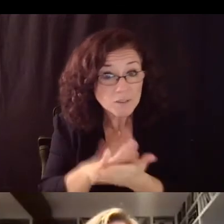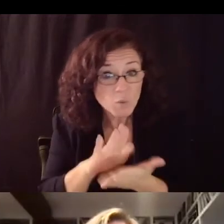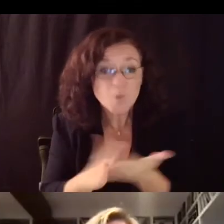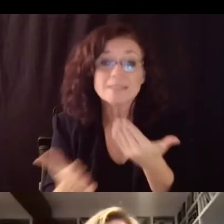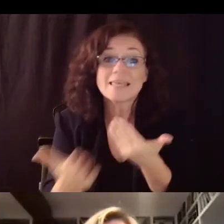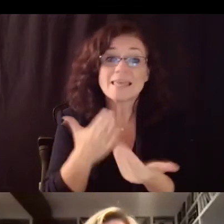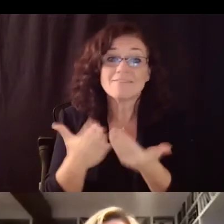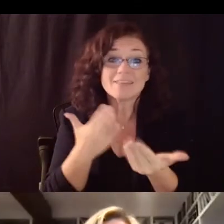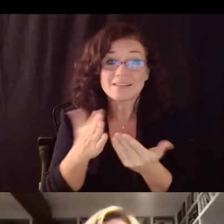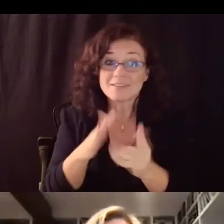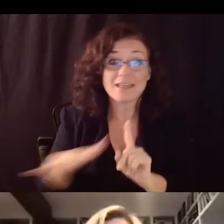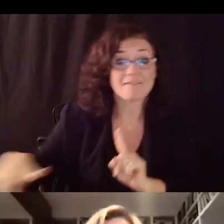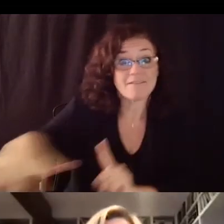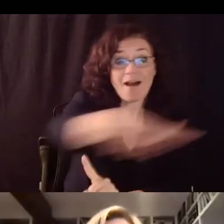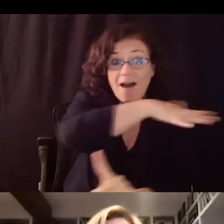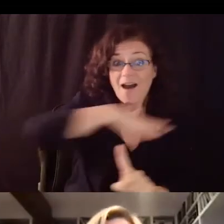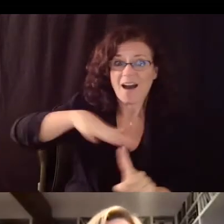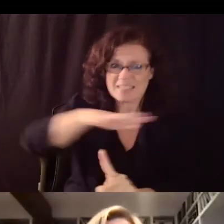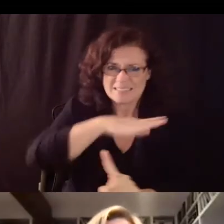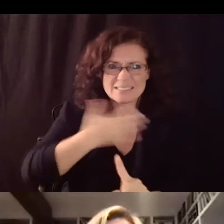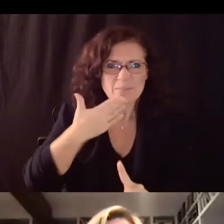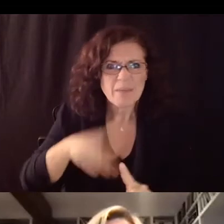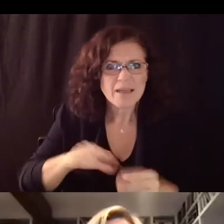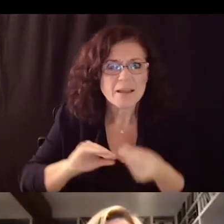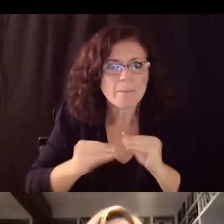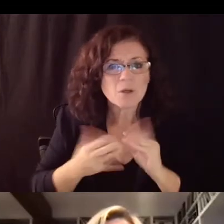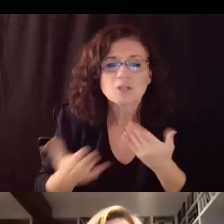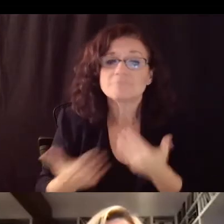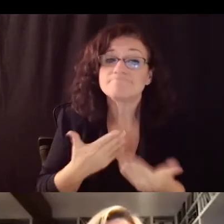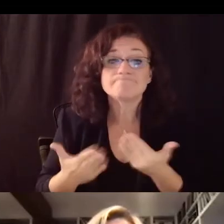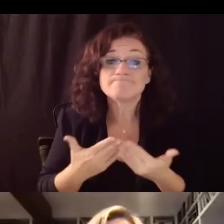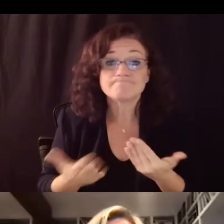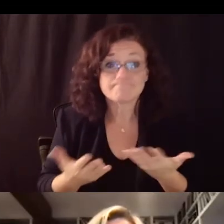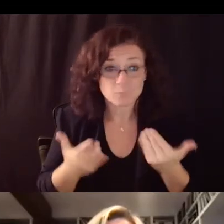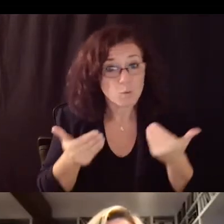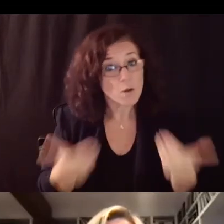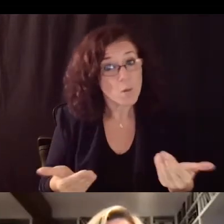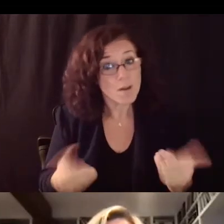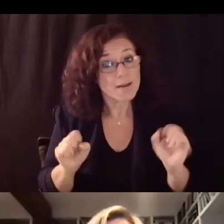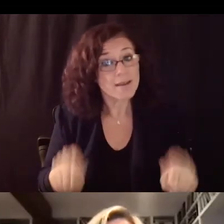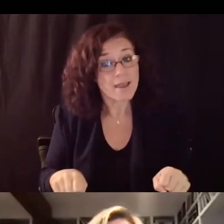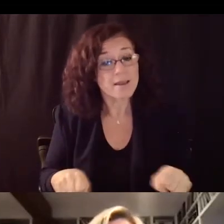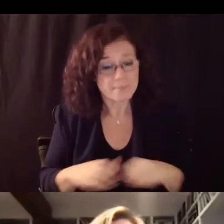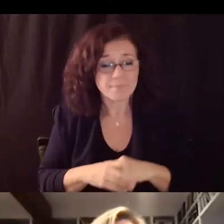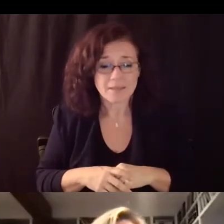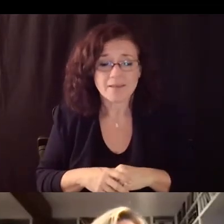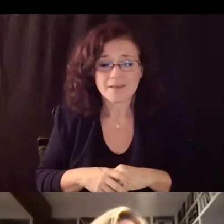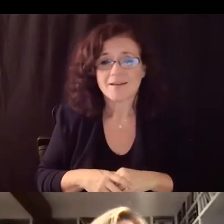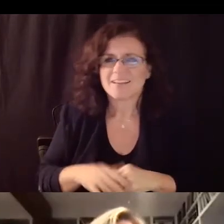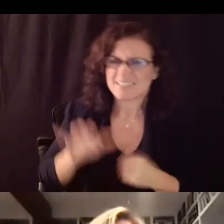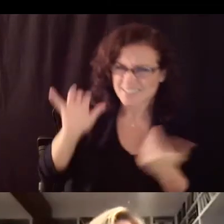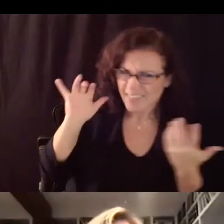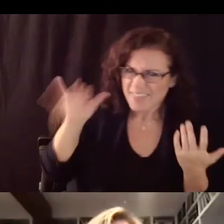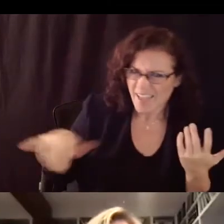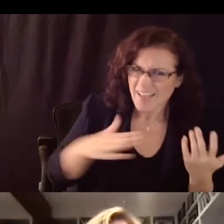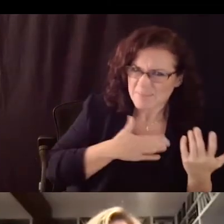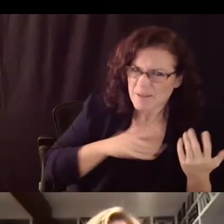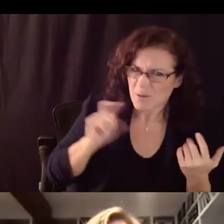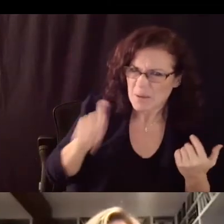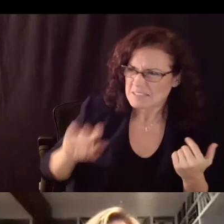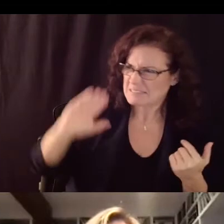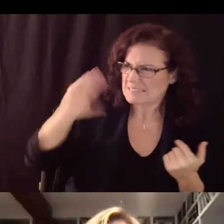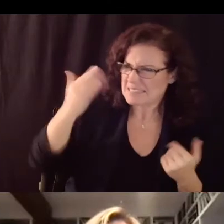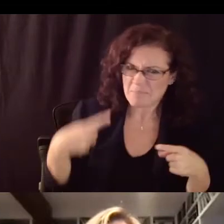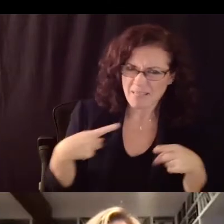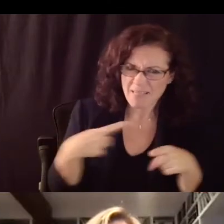okay thank you because i was really confused i was thinking well it seems like they're going to be in conflict of each other with regards to here's a rate we